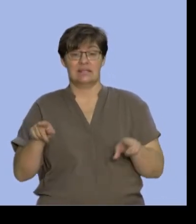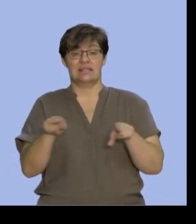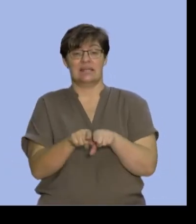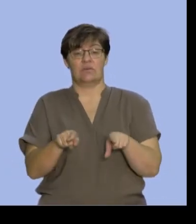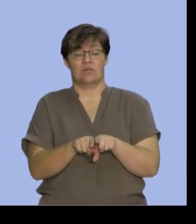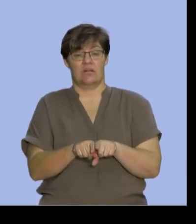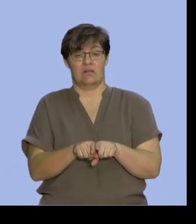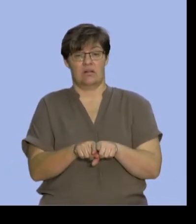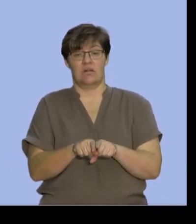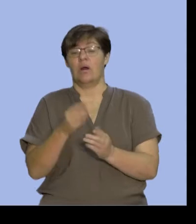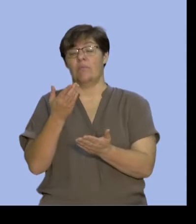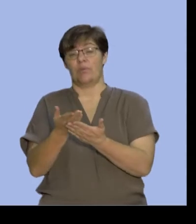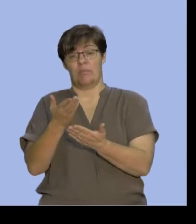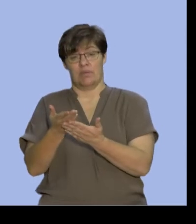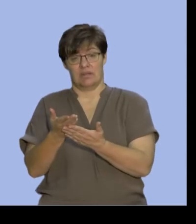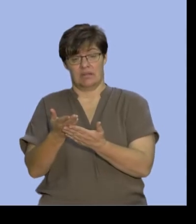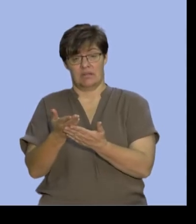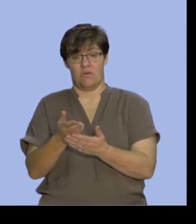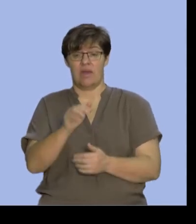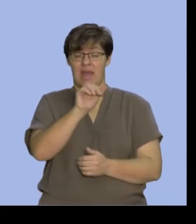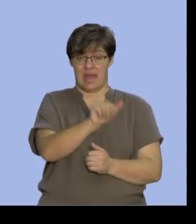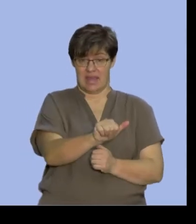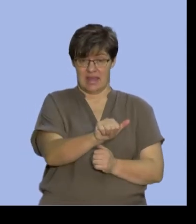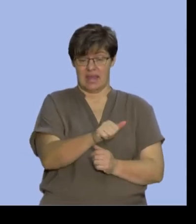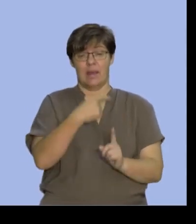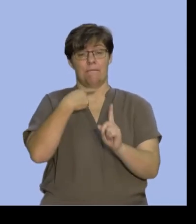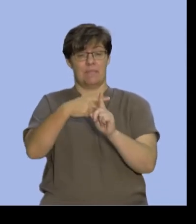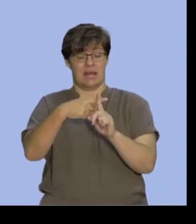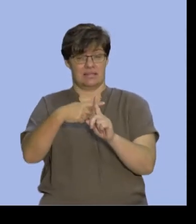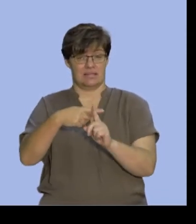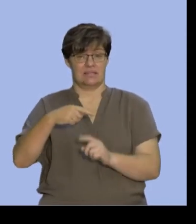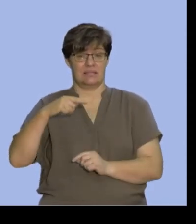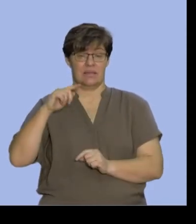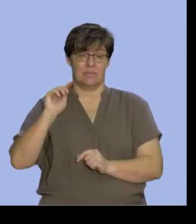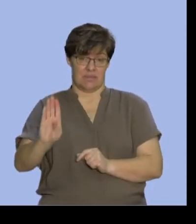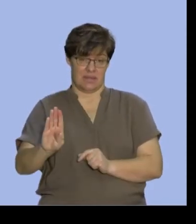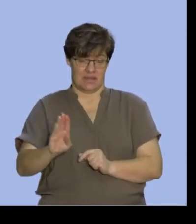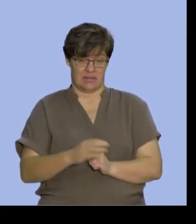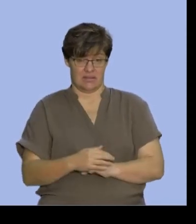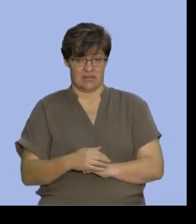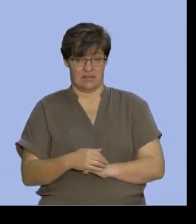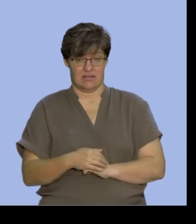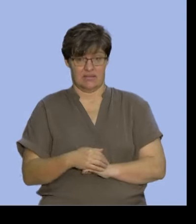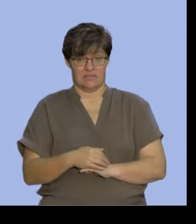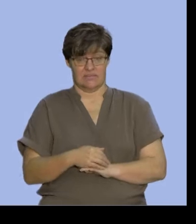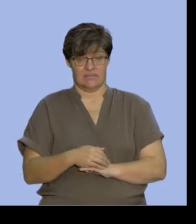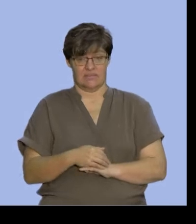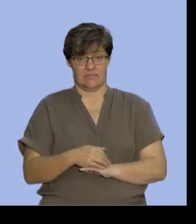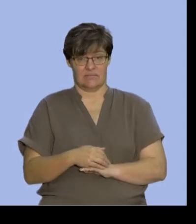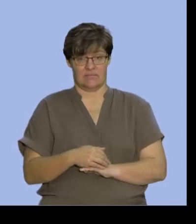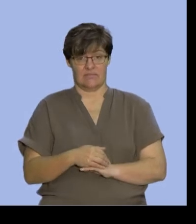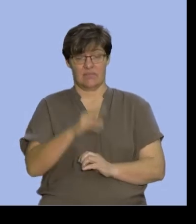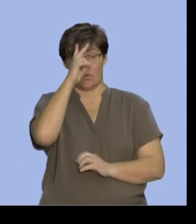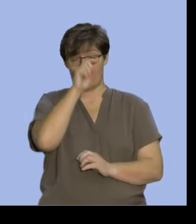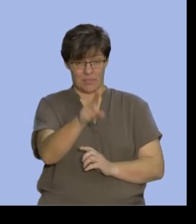the probability of A plus the probability of B. Remember,